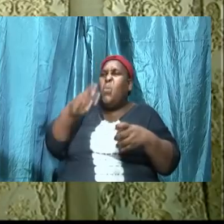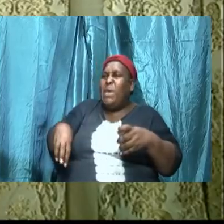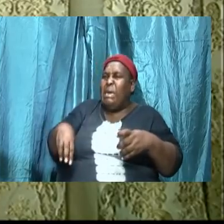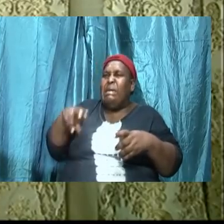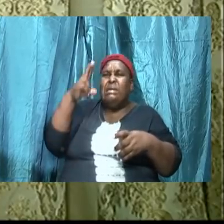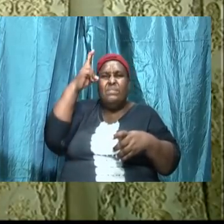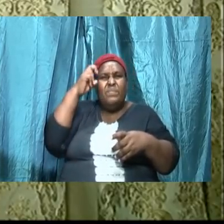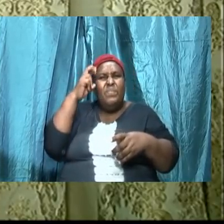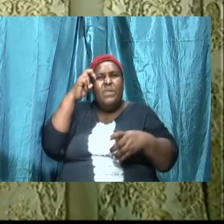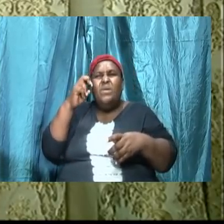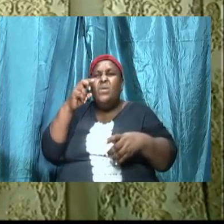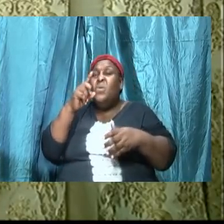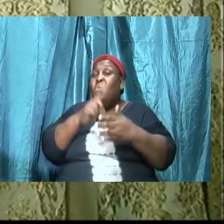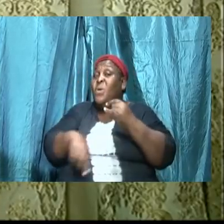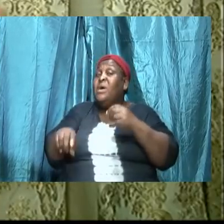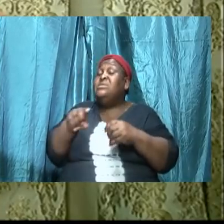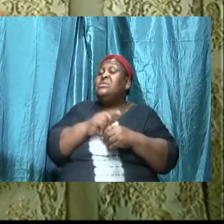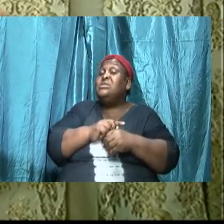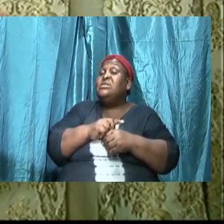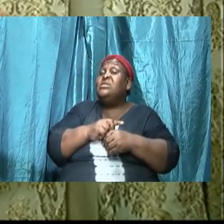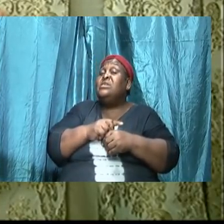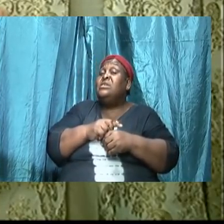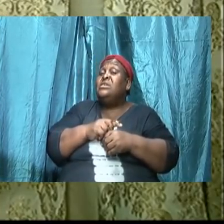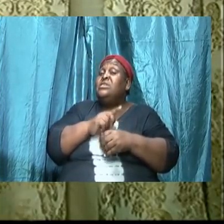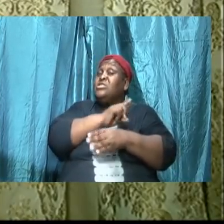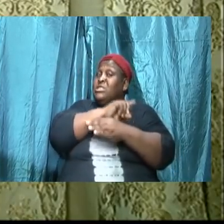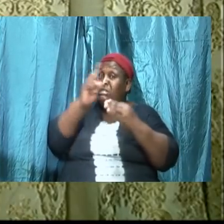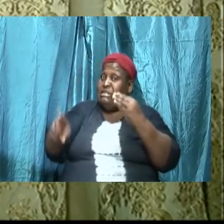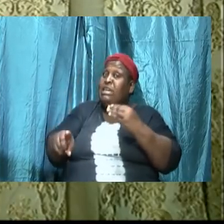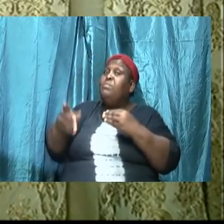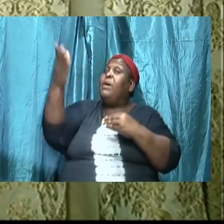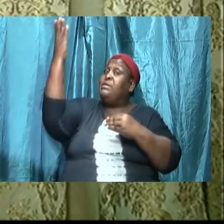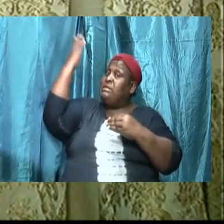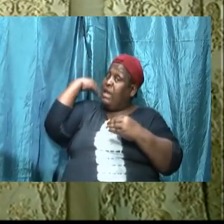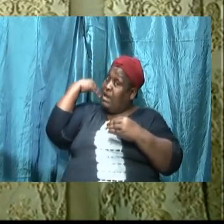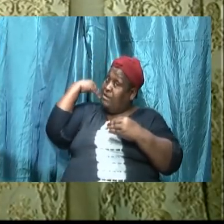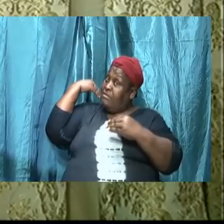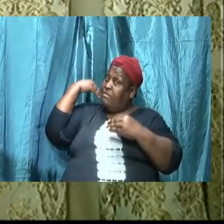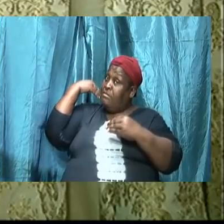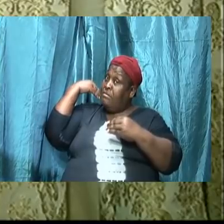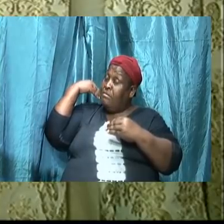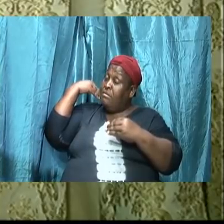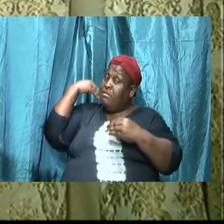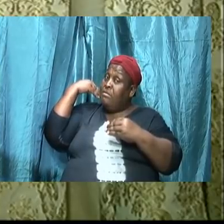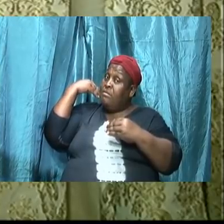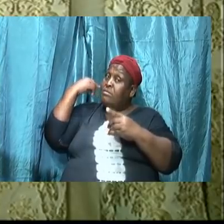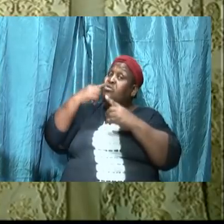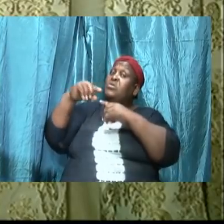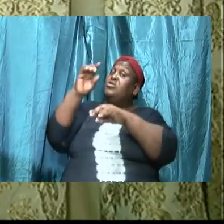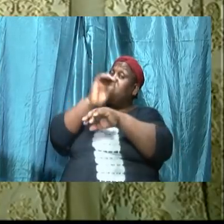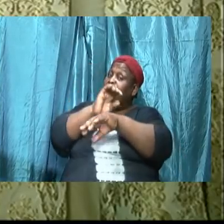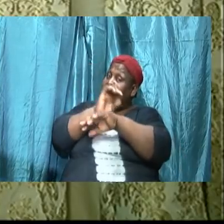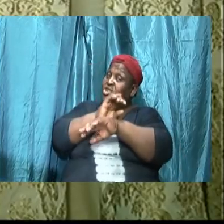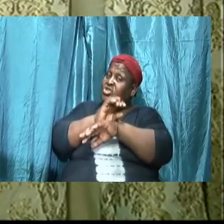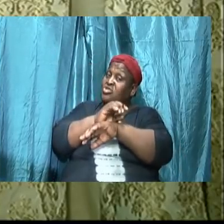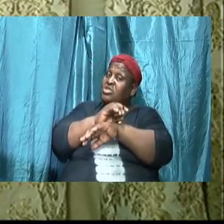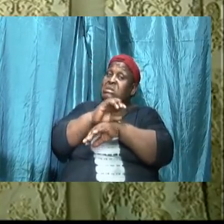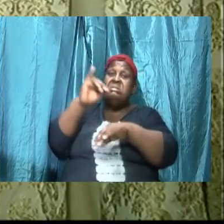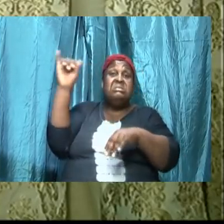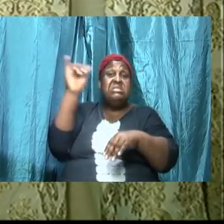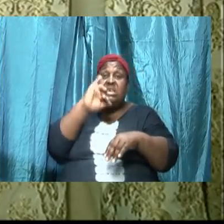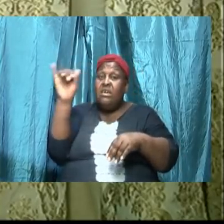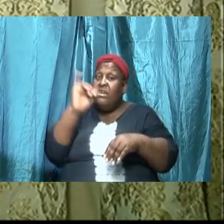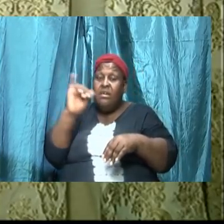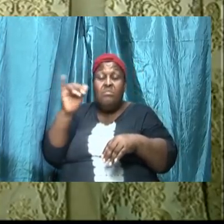done to the church when it just started and he's doing right now look in Genesis chapter